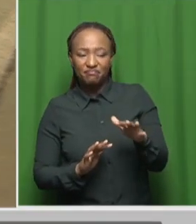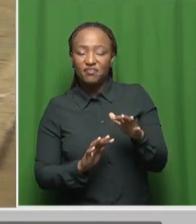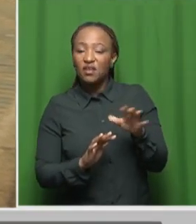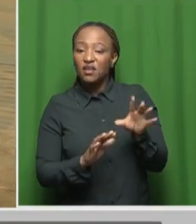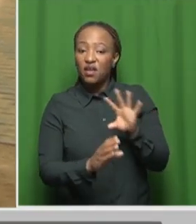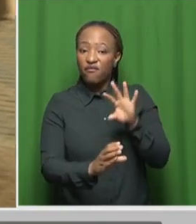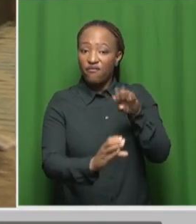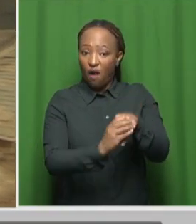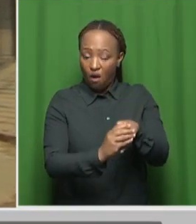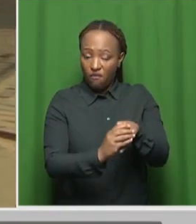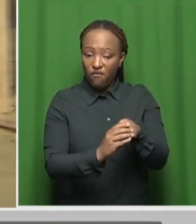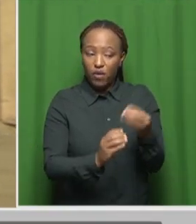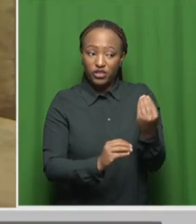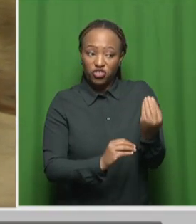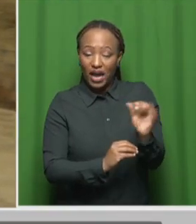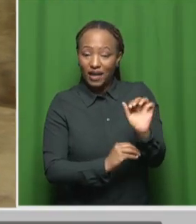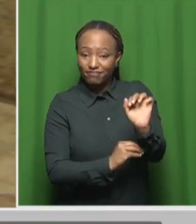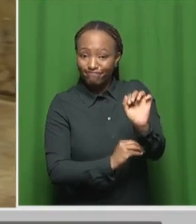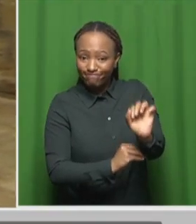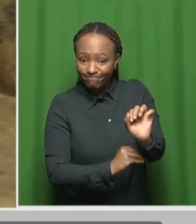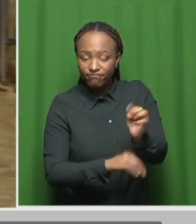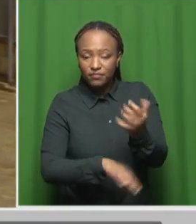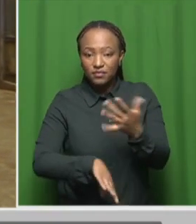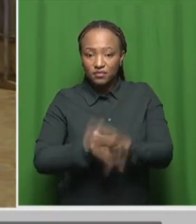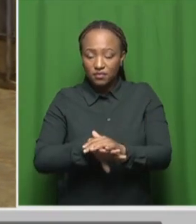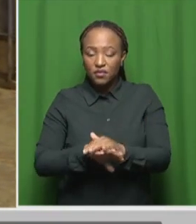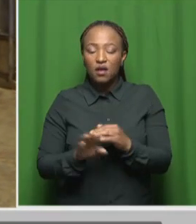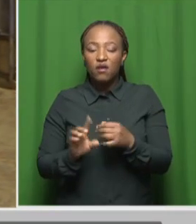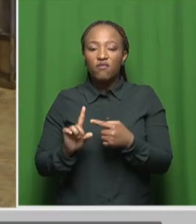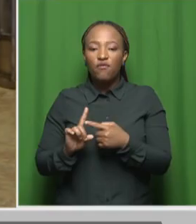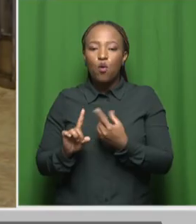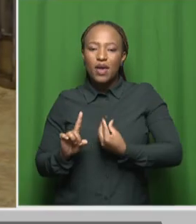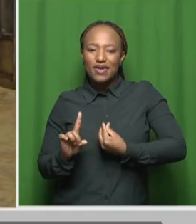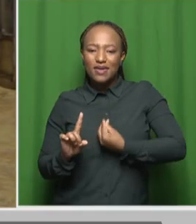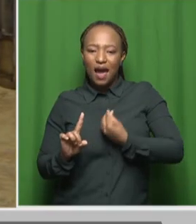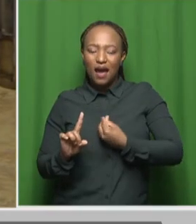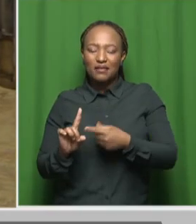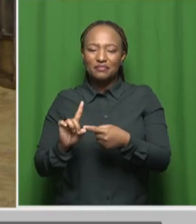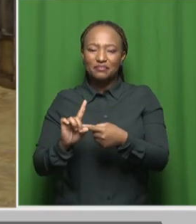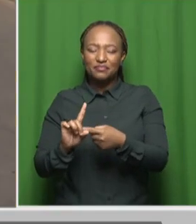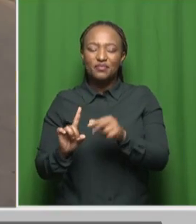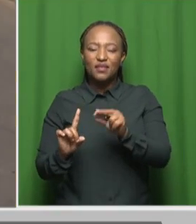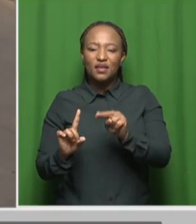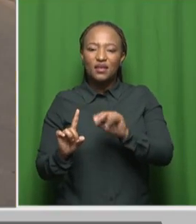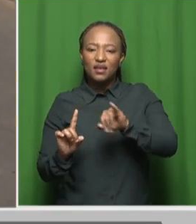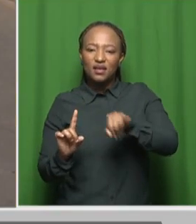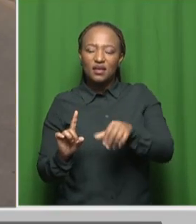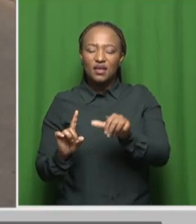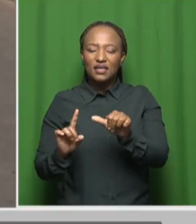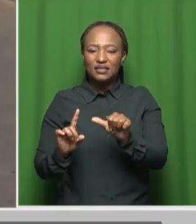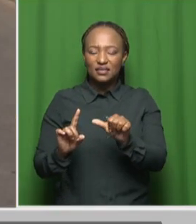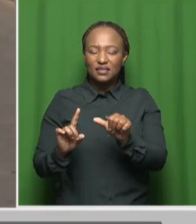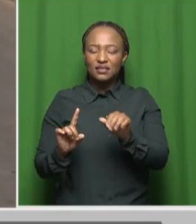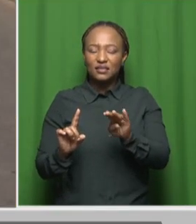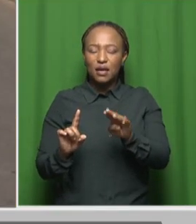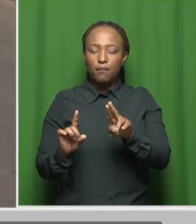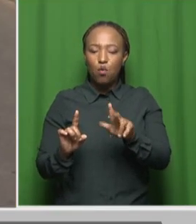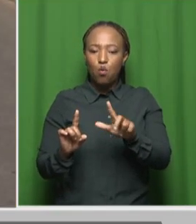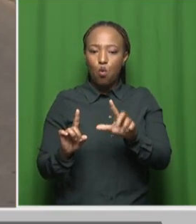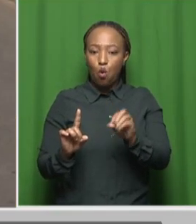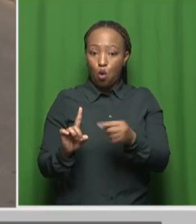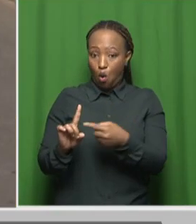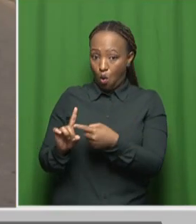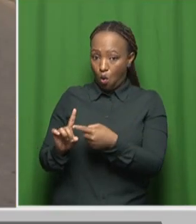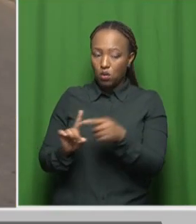by this tragic incident, who is the murder of the young Njabuno Msimanko. She told me that she